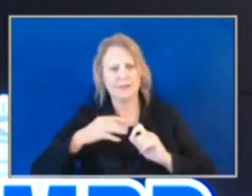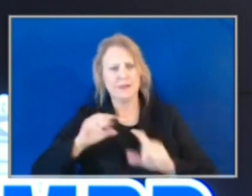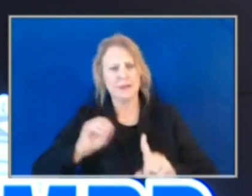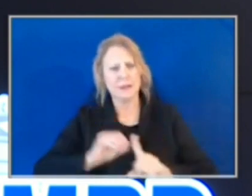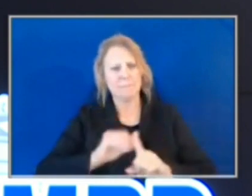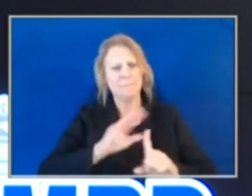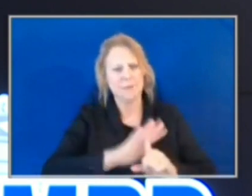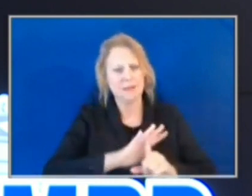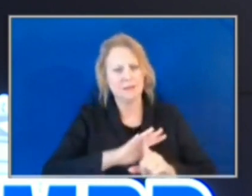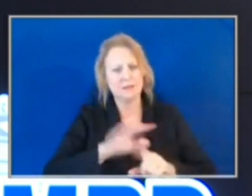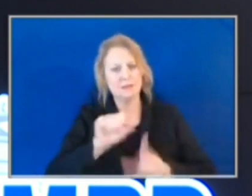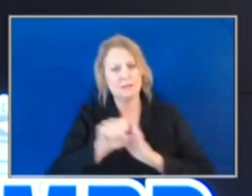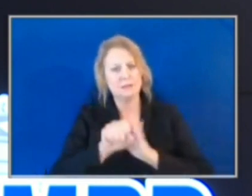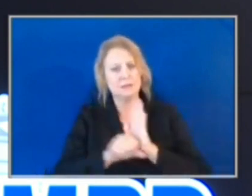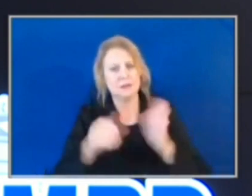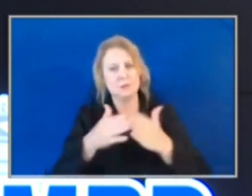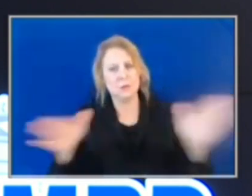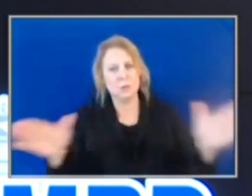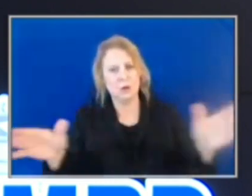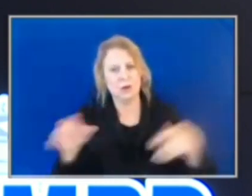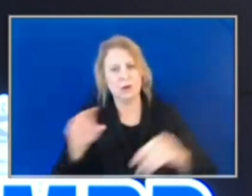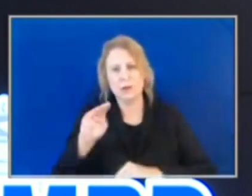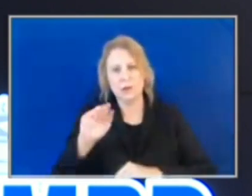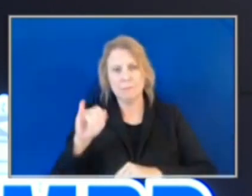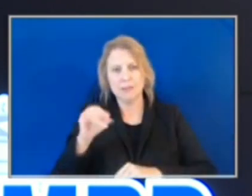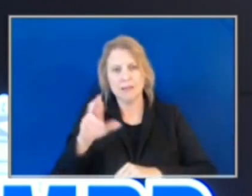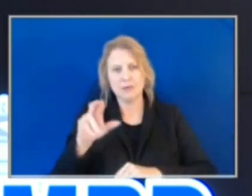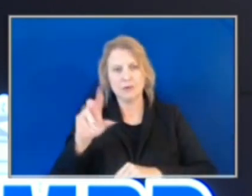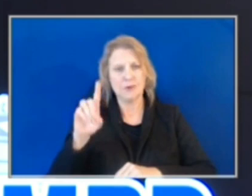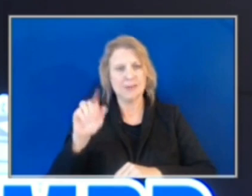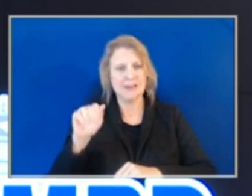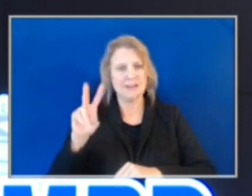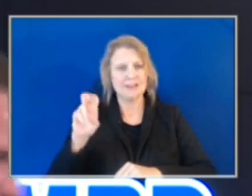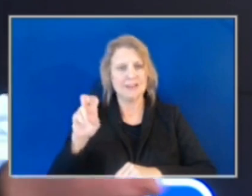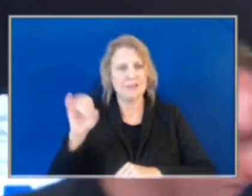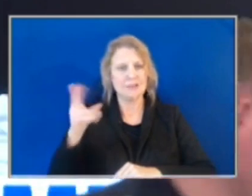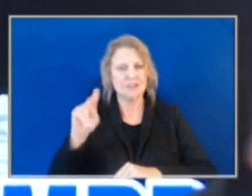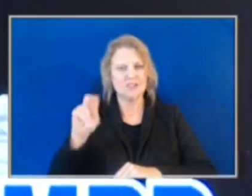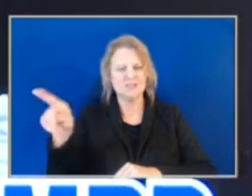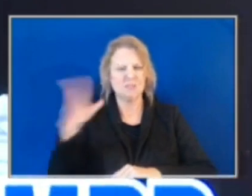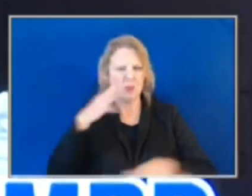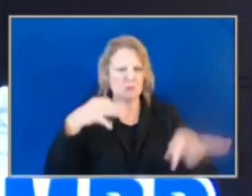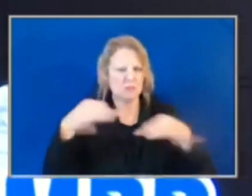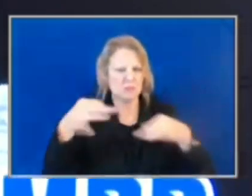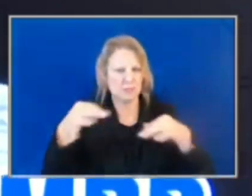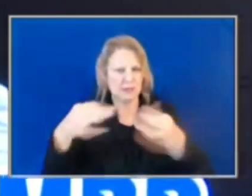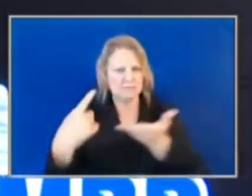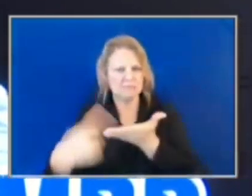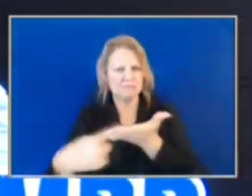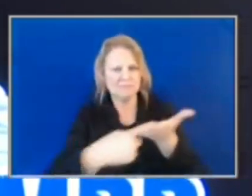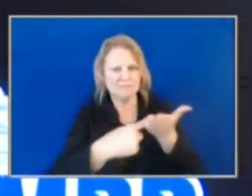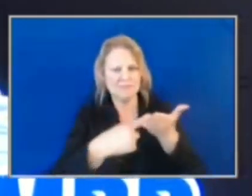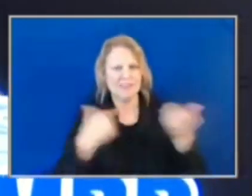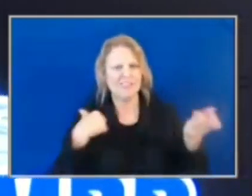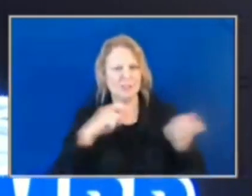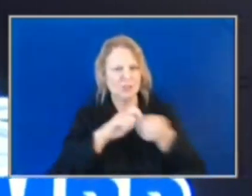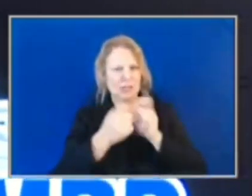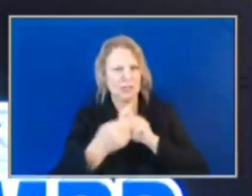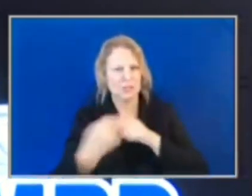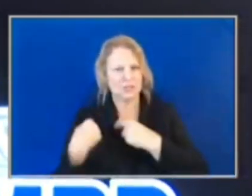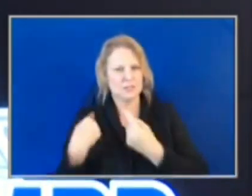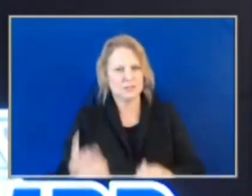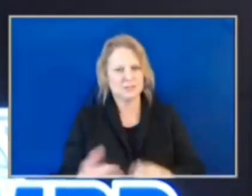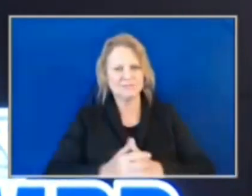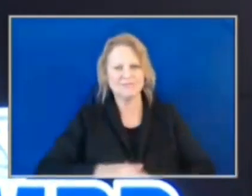Major Dave Johnson is going to come now to tell you more about some of those changes. Thank you, Lieutenant. Good morning, everybody.